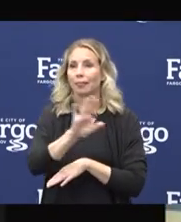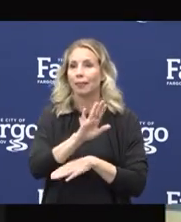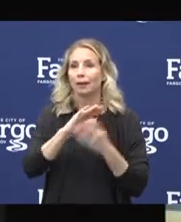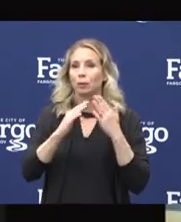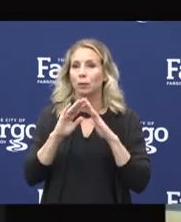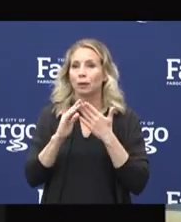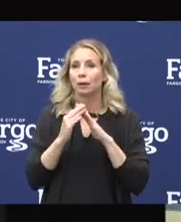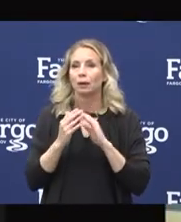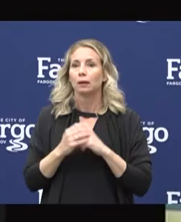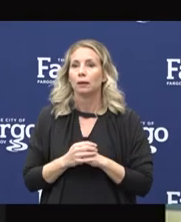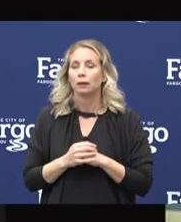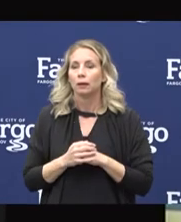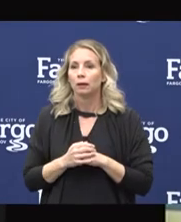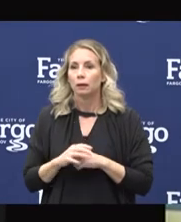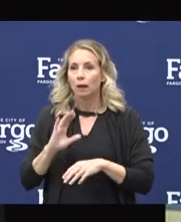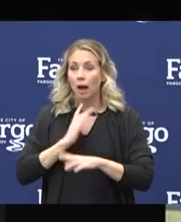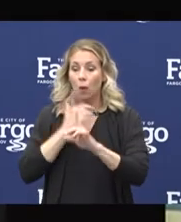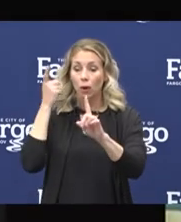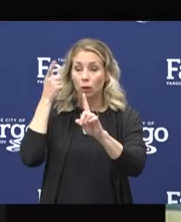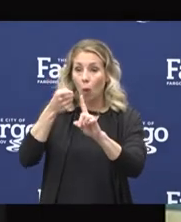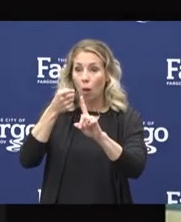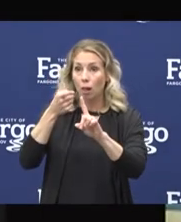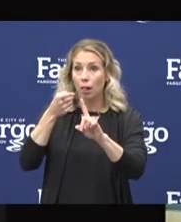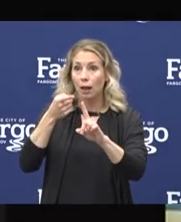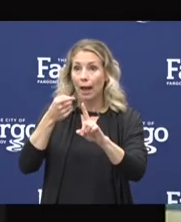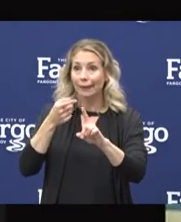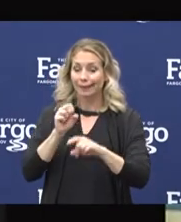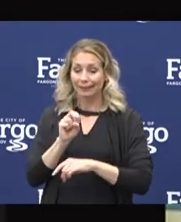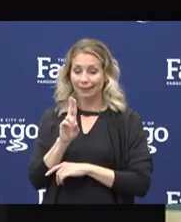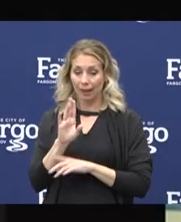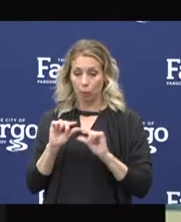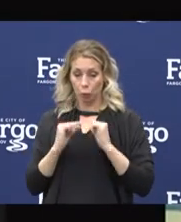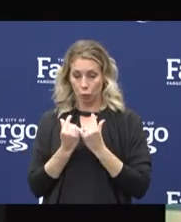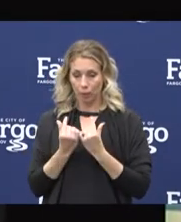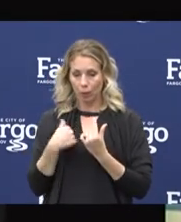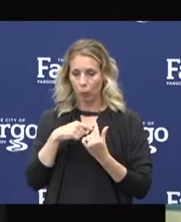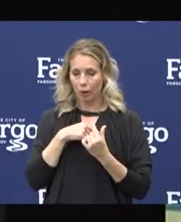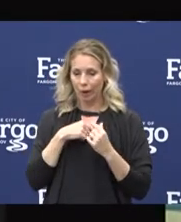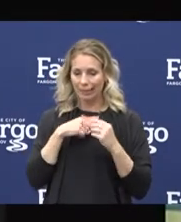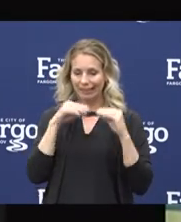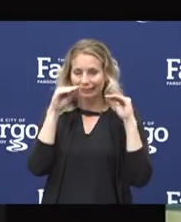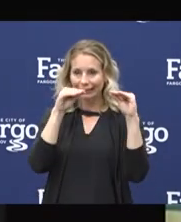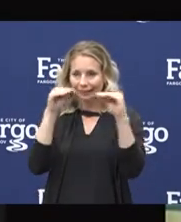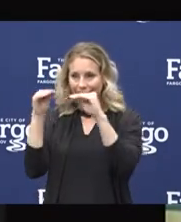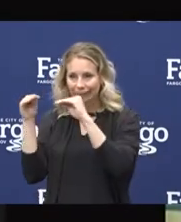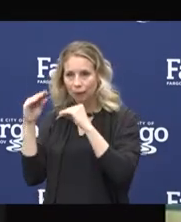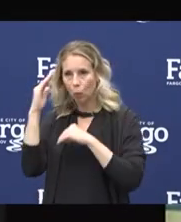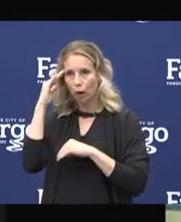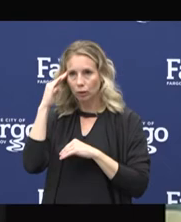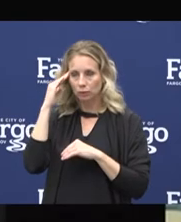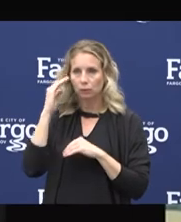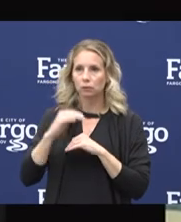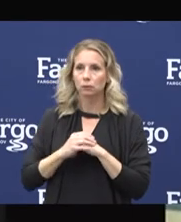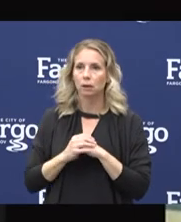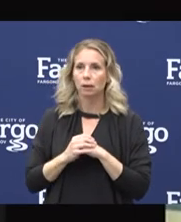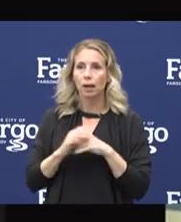Our goal as a subgroup is education awareness and coordination with the many partners